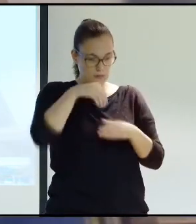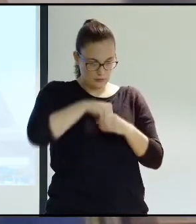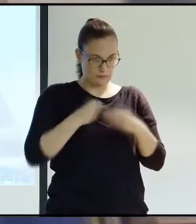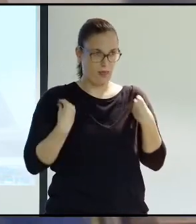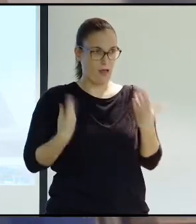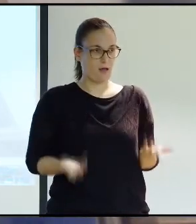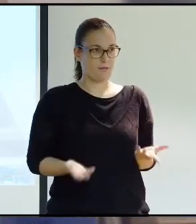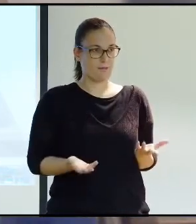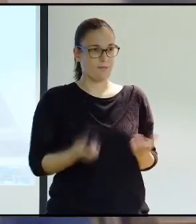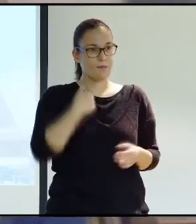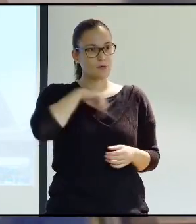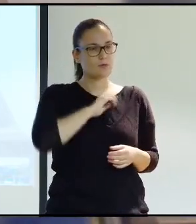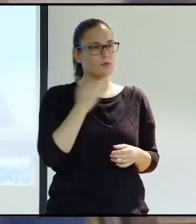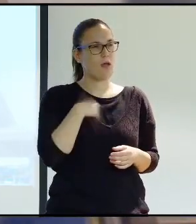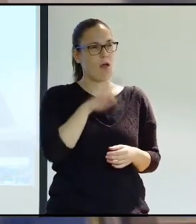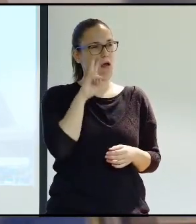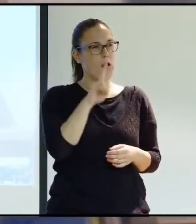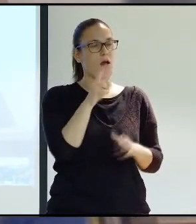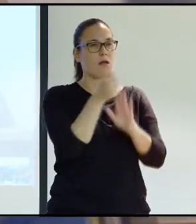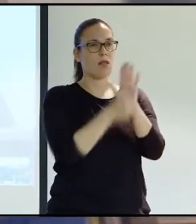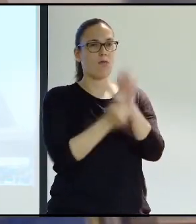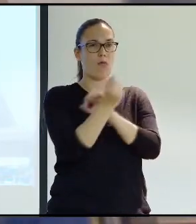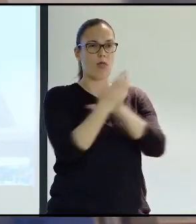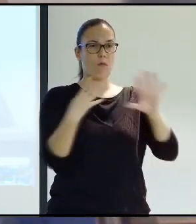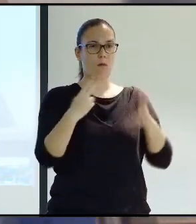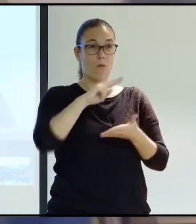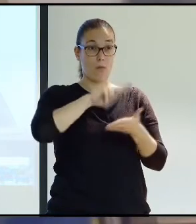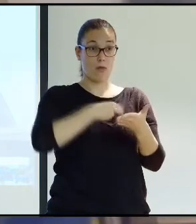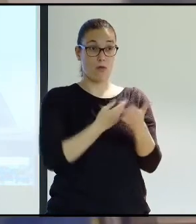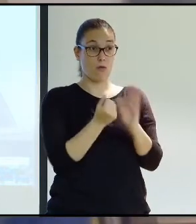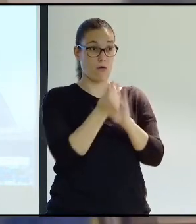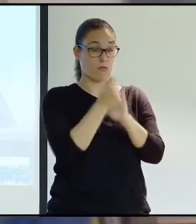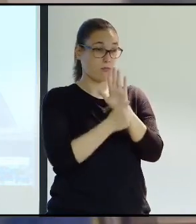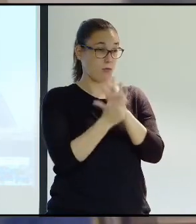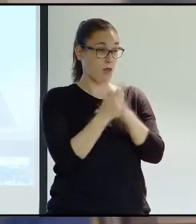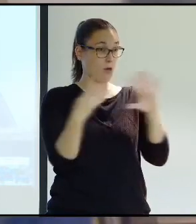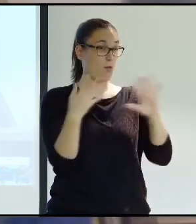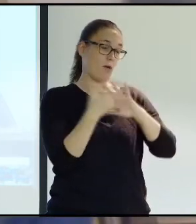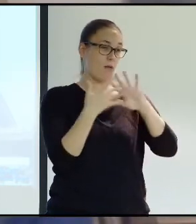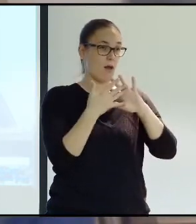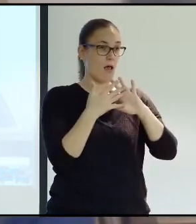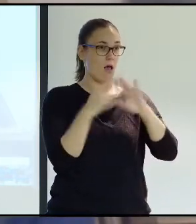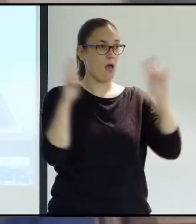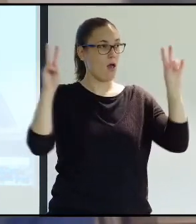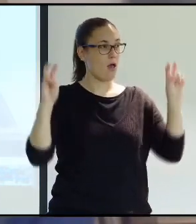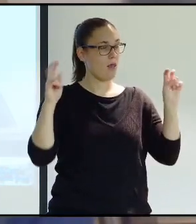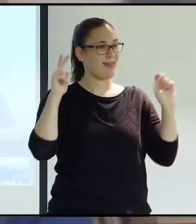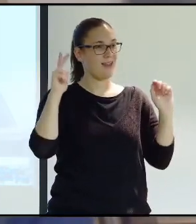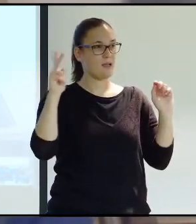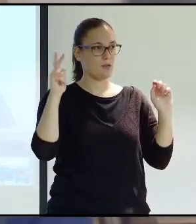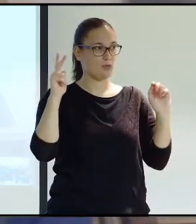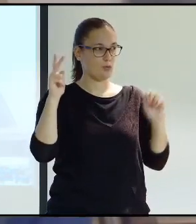What we've seen is that Article 19 of the UN Convention that speaks of